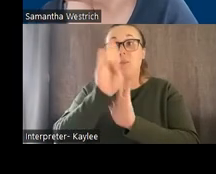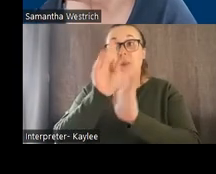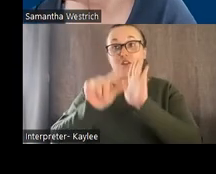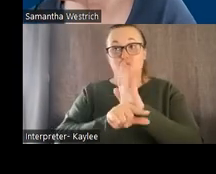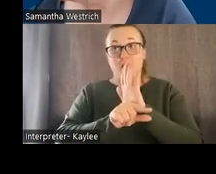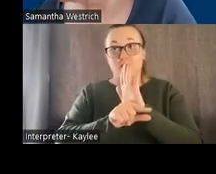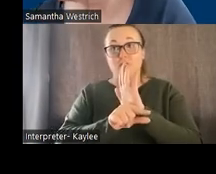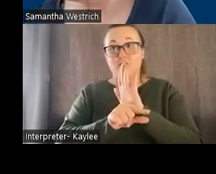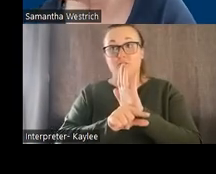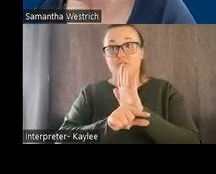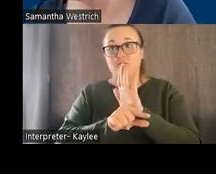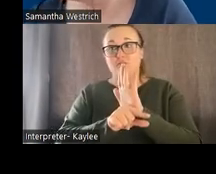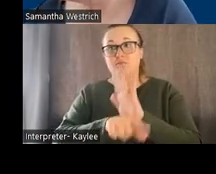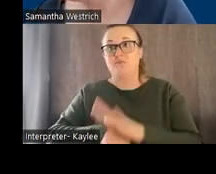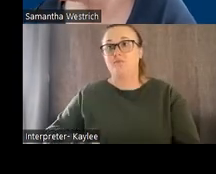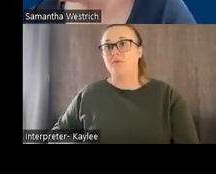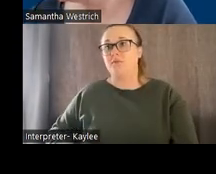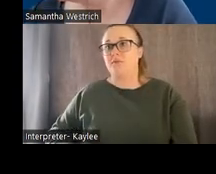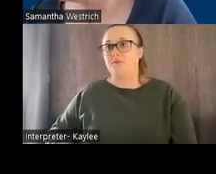So again, voices.